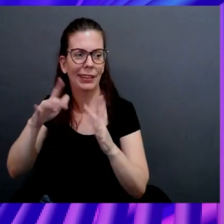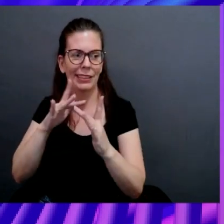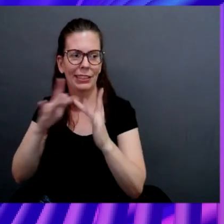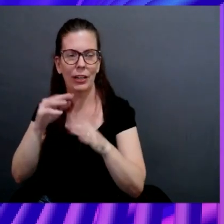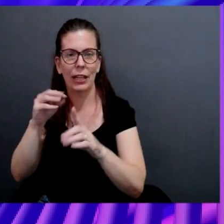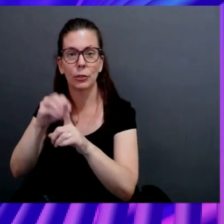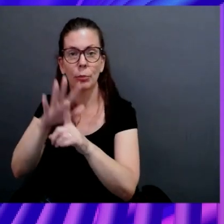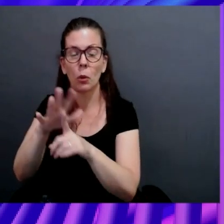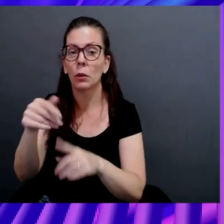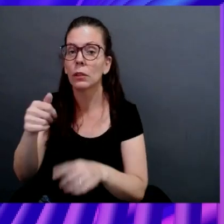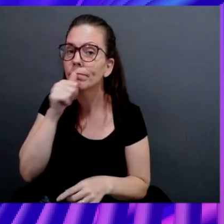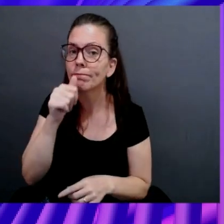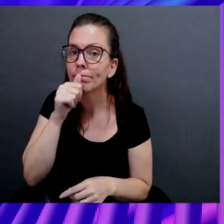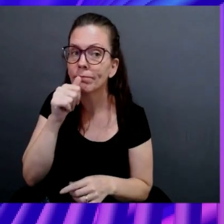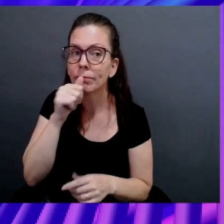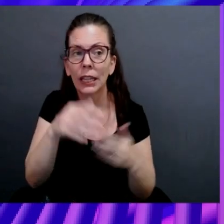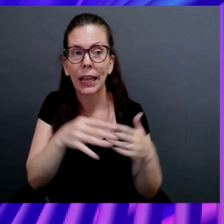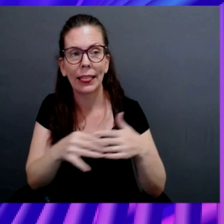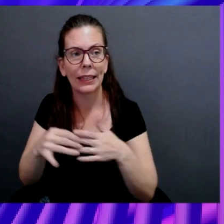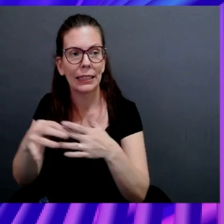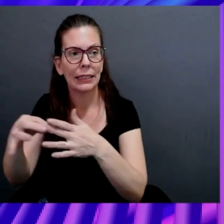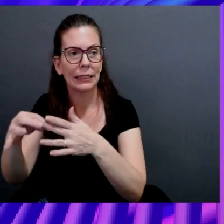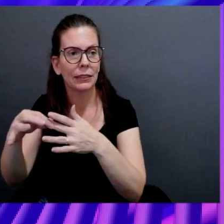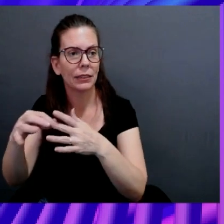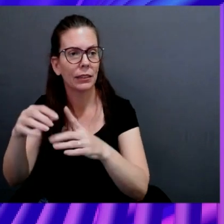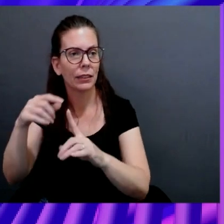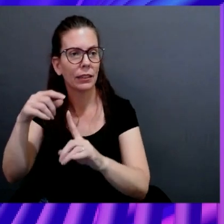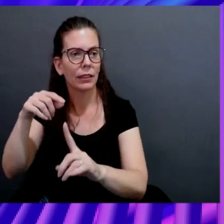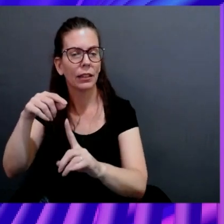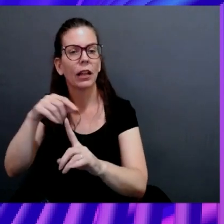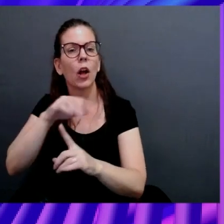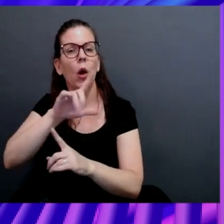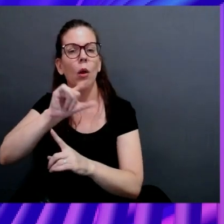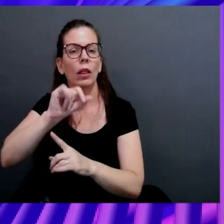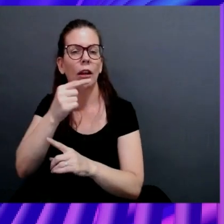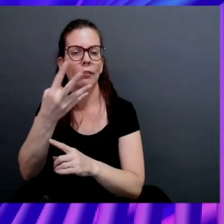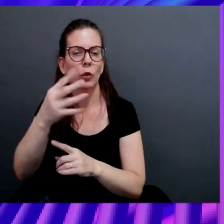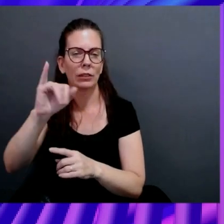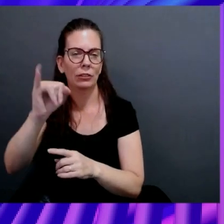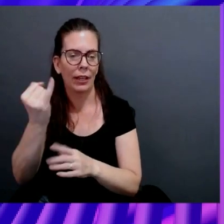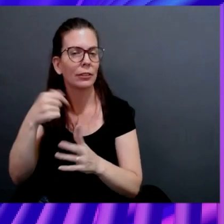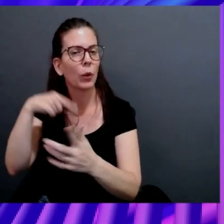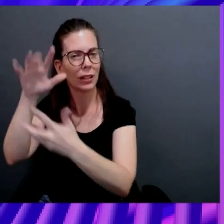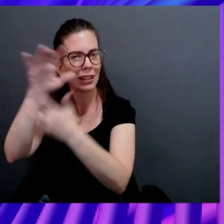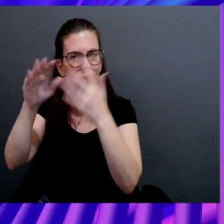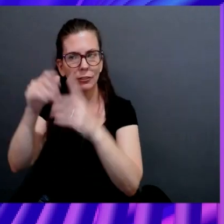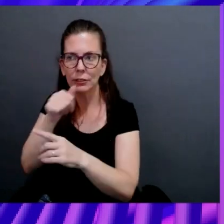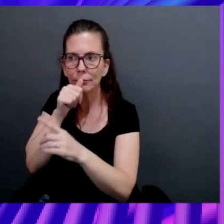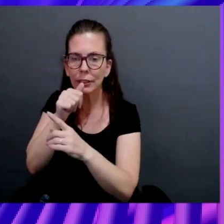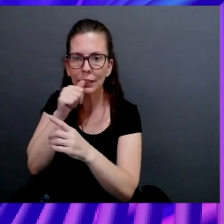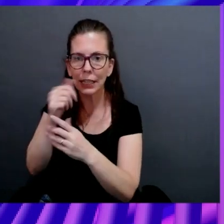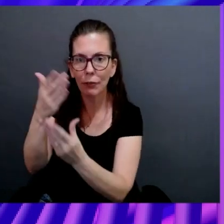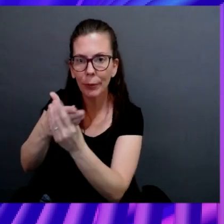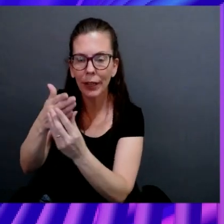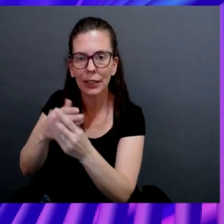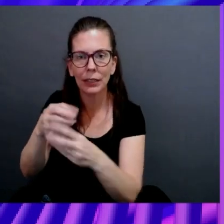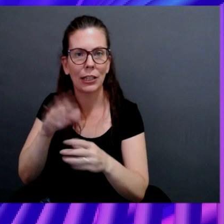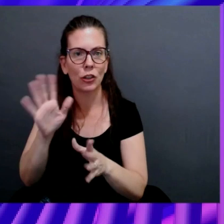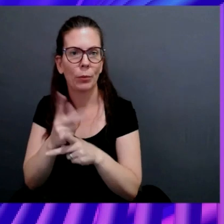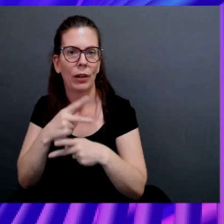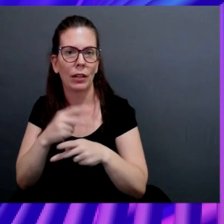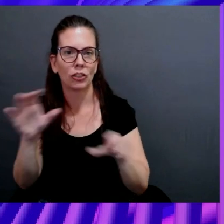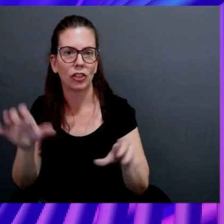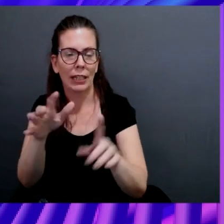secret that leads to a very cloud identity that has access to a very sensitive bucket. And guess what? It's in your production environment. So